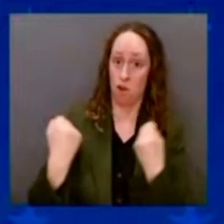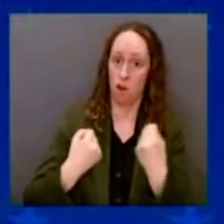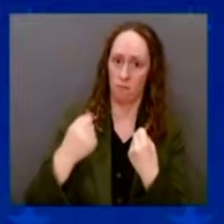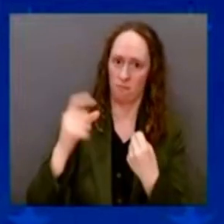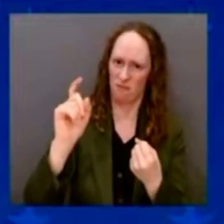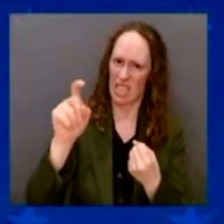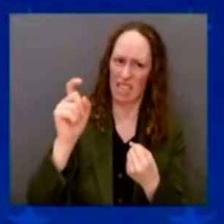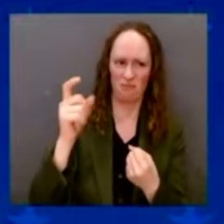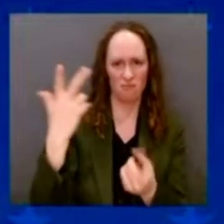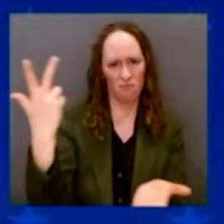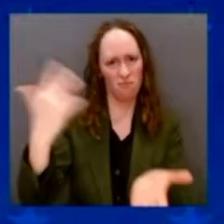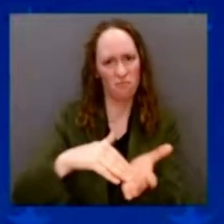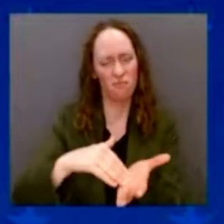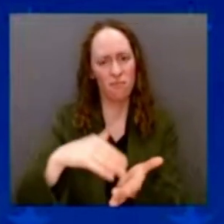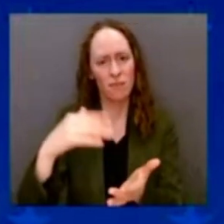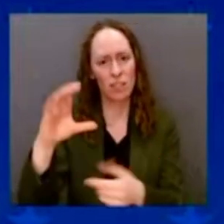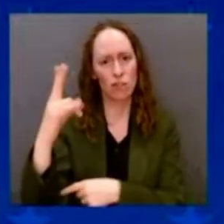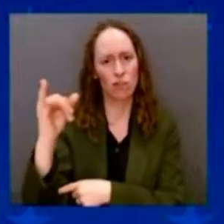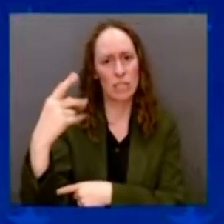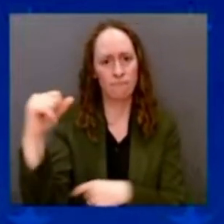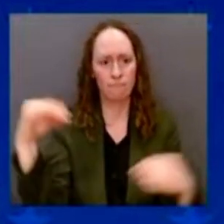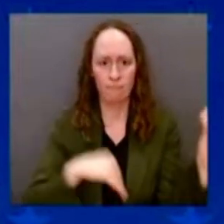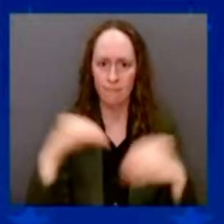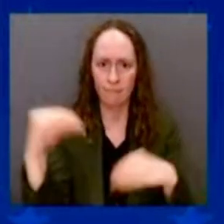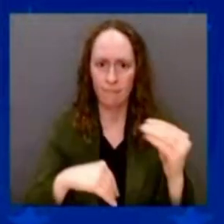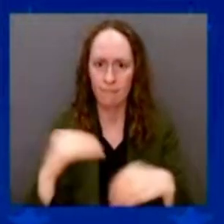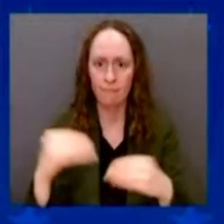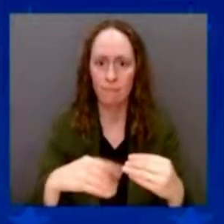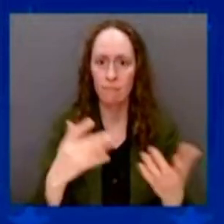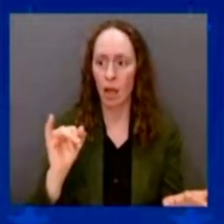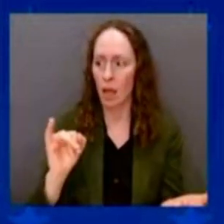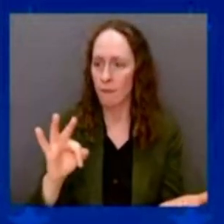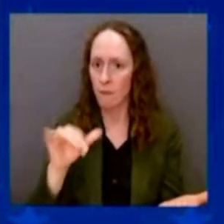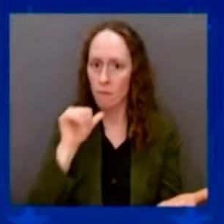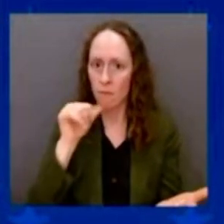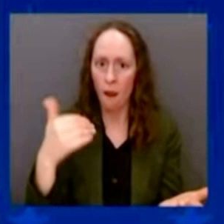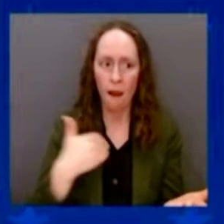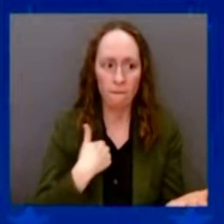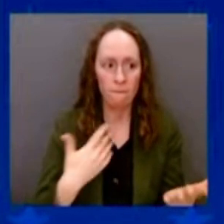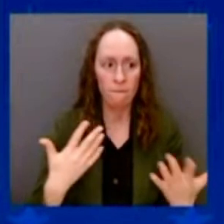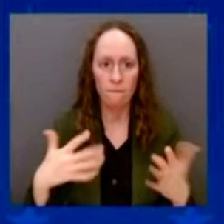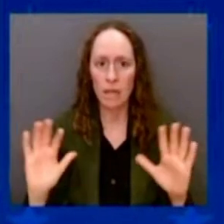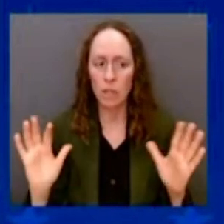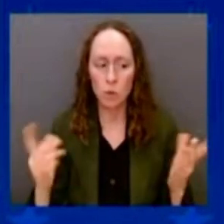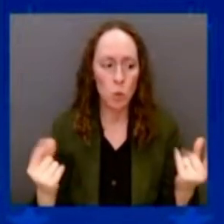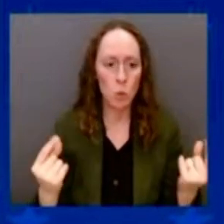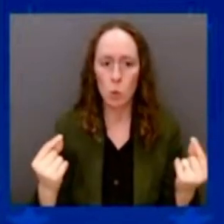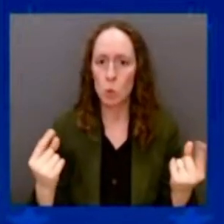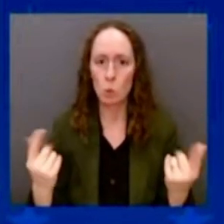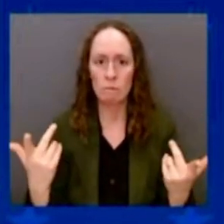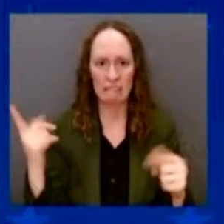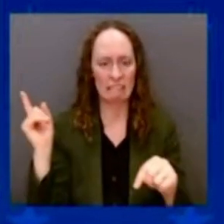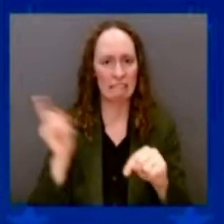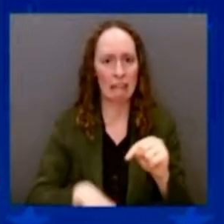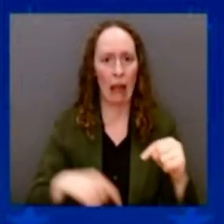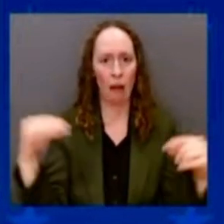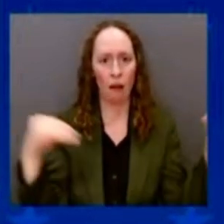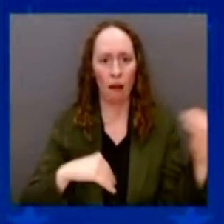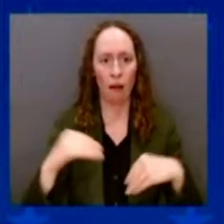cars because they weren't enough chips available to them. That's why, remember, the price of cars skyrocketed and they set down assembly lines.